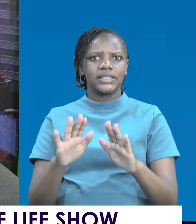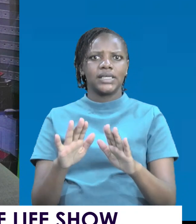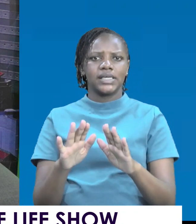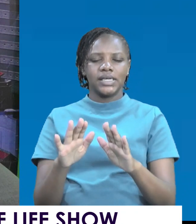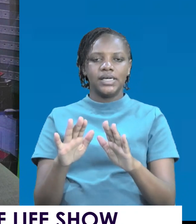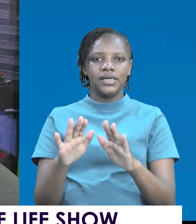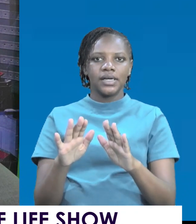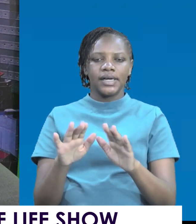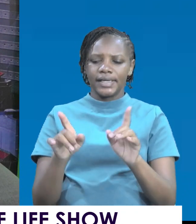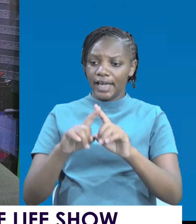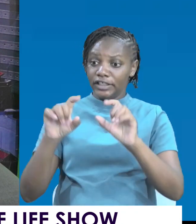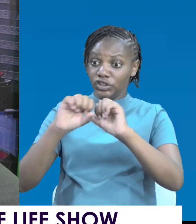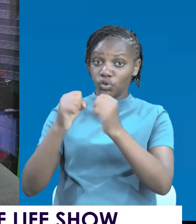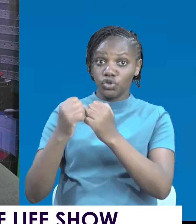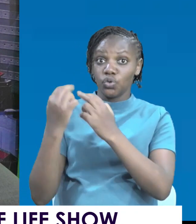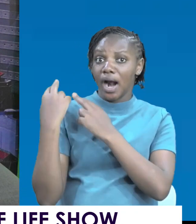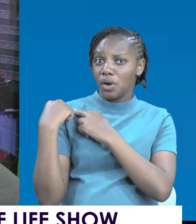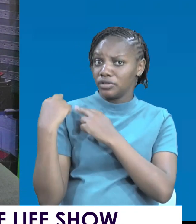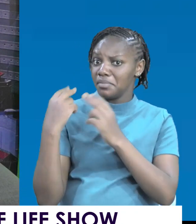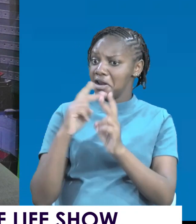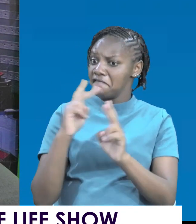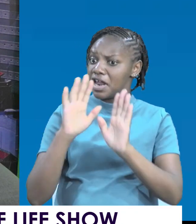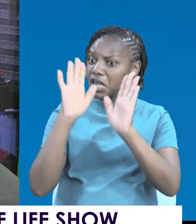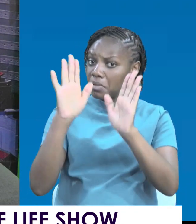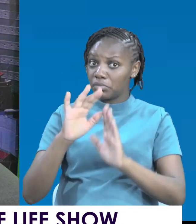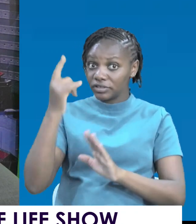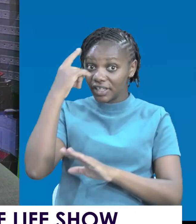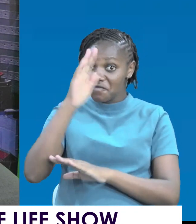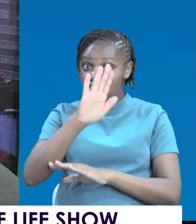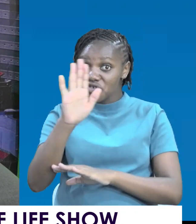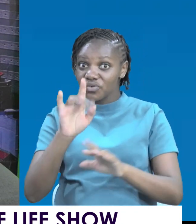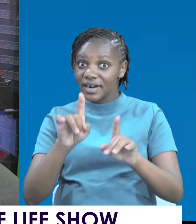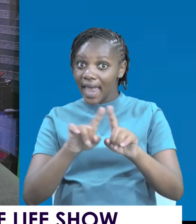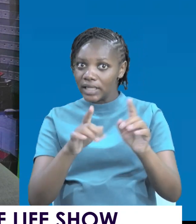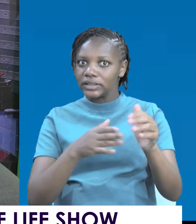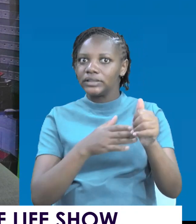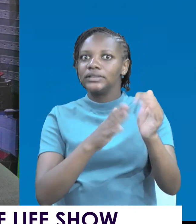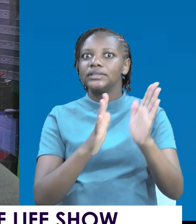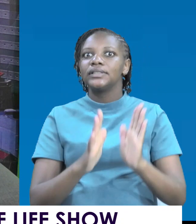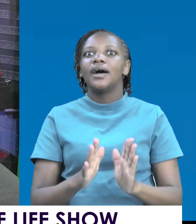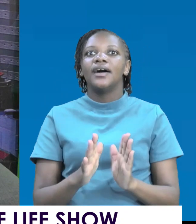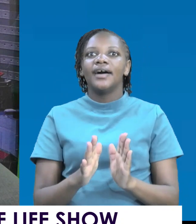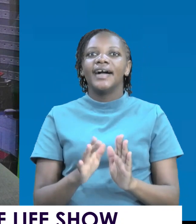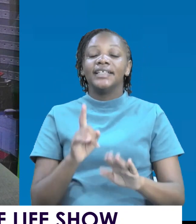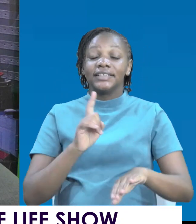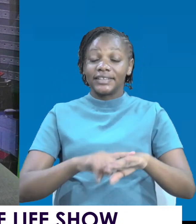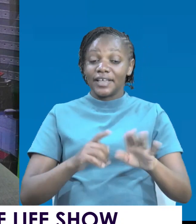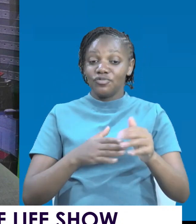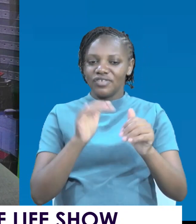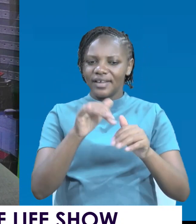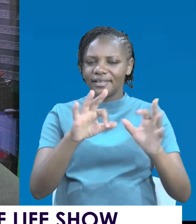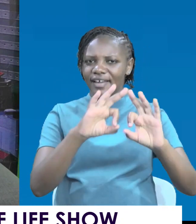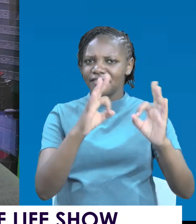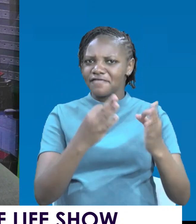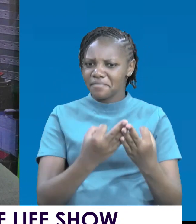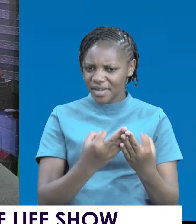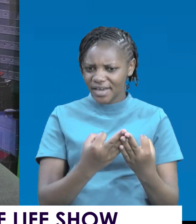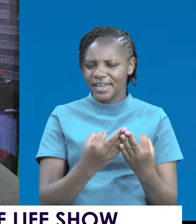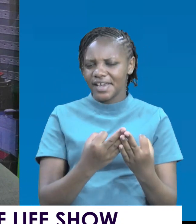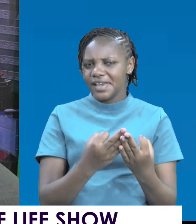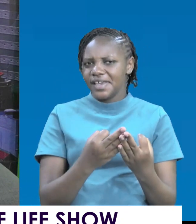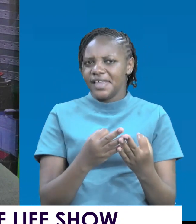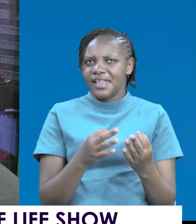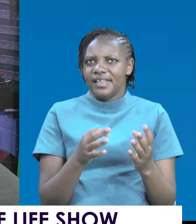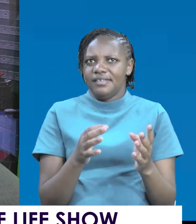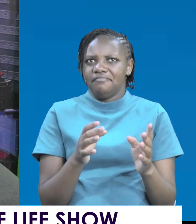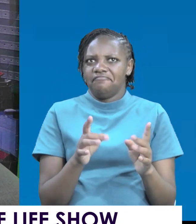social accountability is key for you as a leader. As you lead your people, as you lead that family, where does